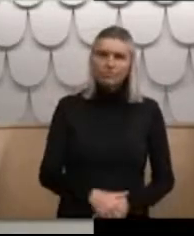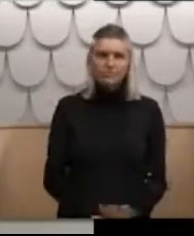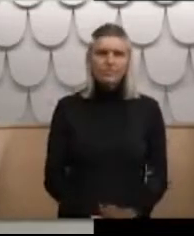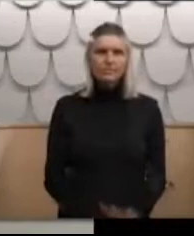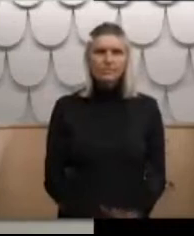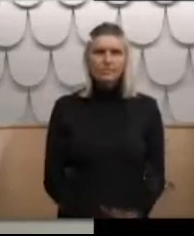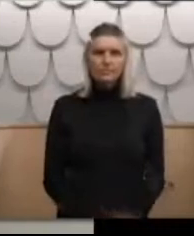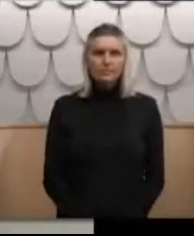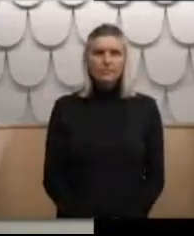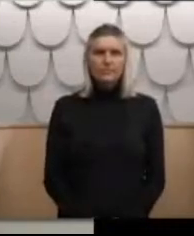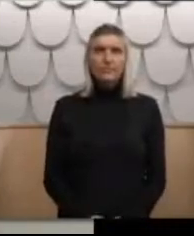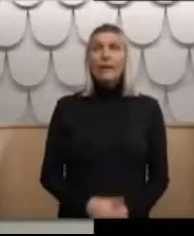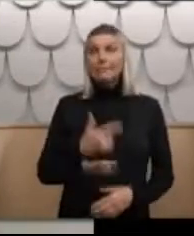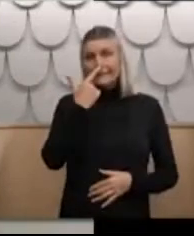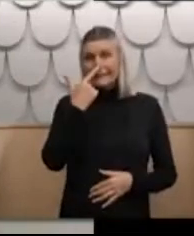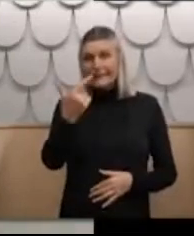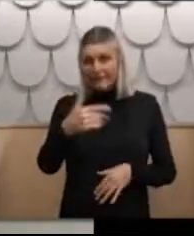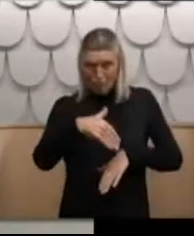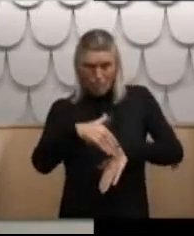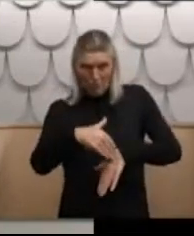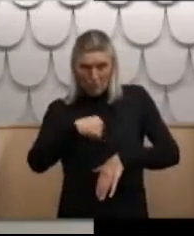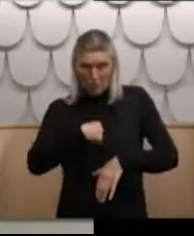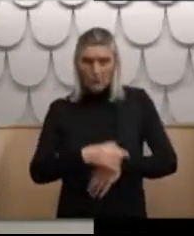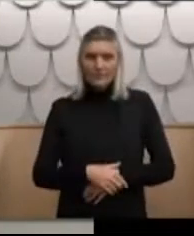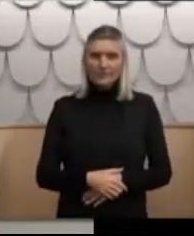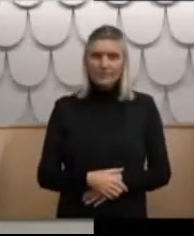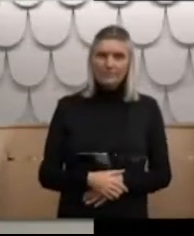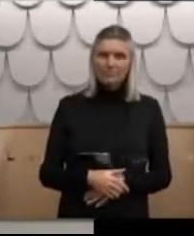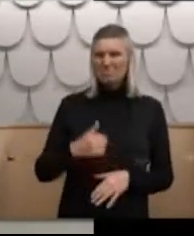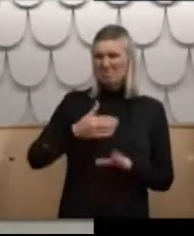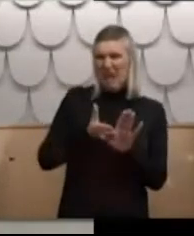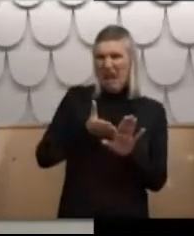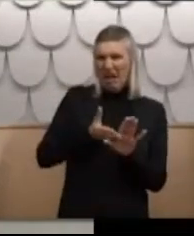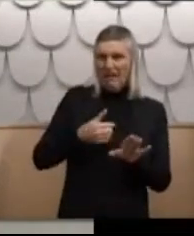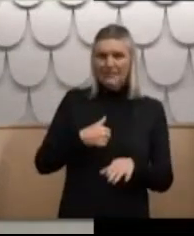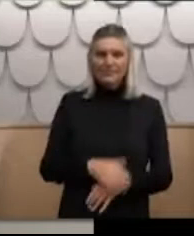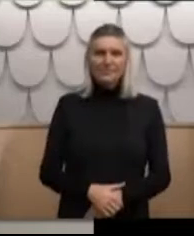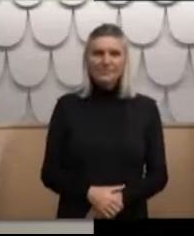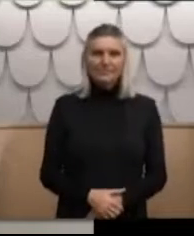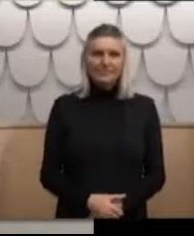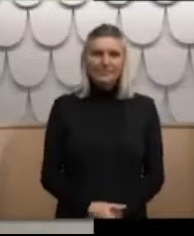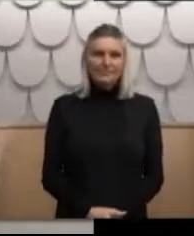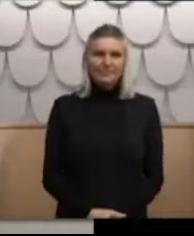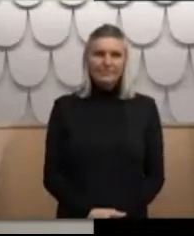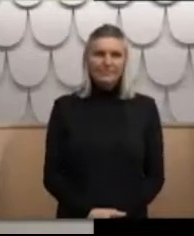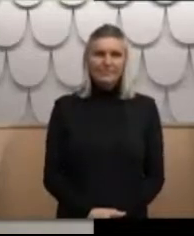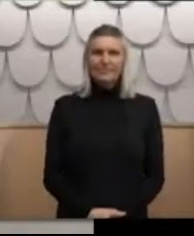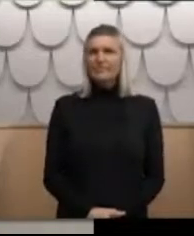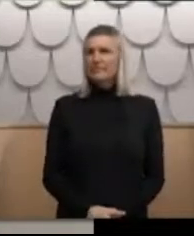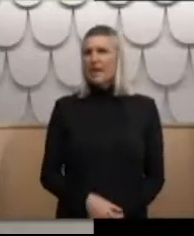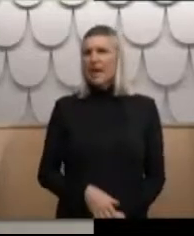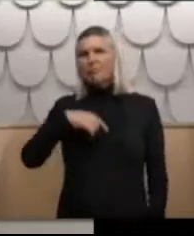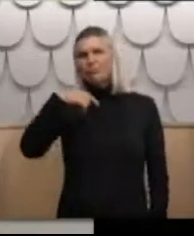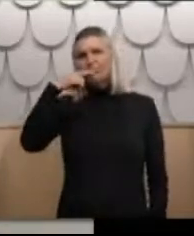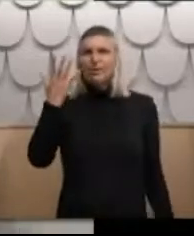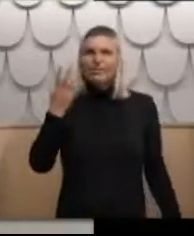I would get into trouble for a bit when I was young. There was always small things like hanging around